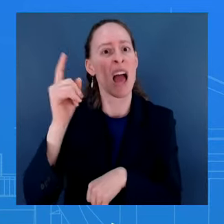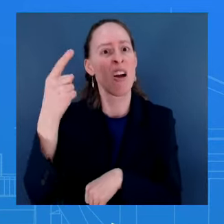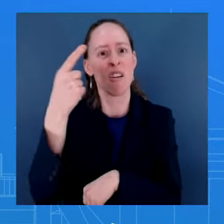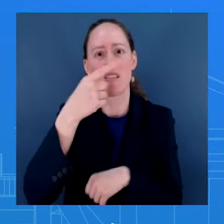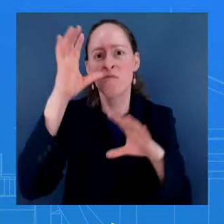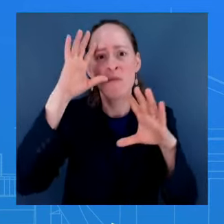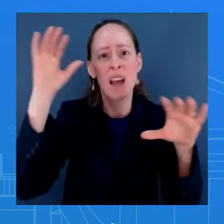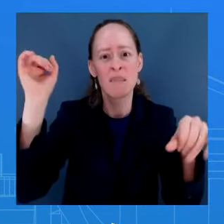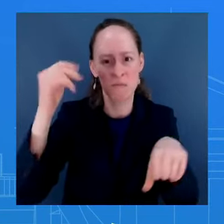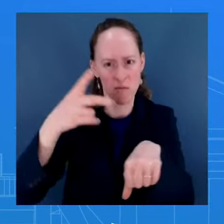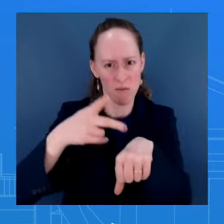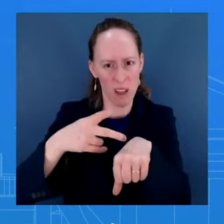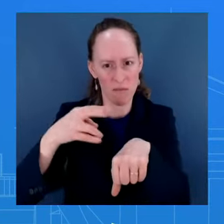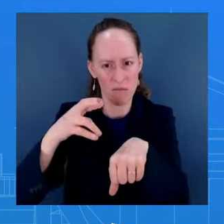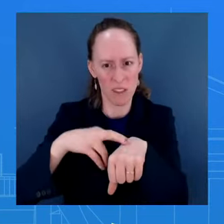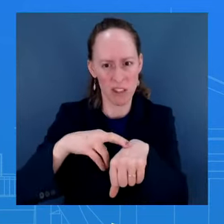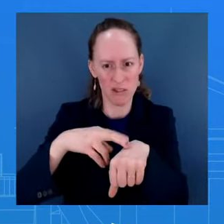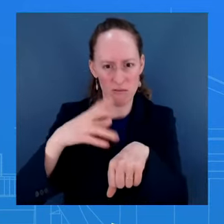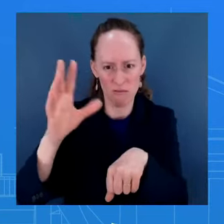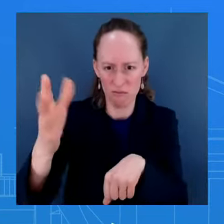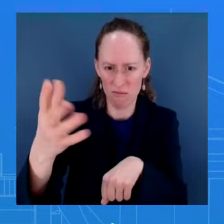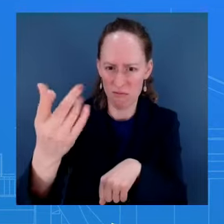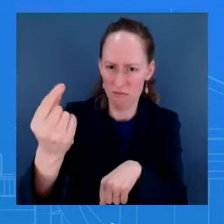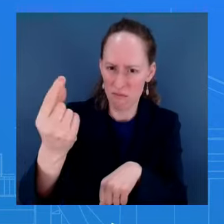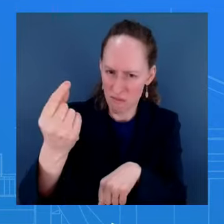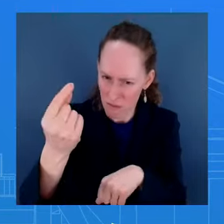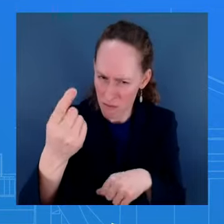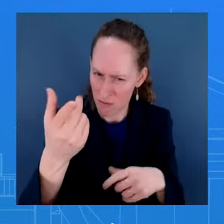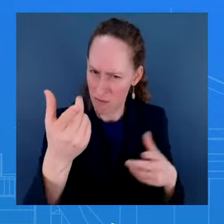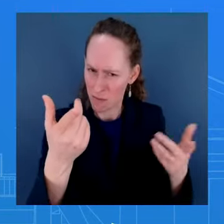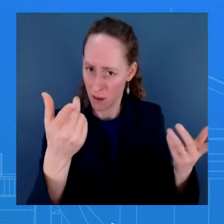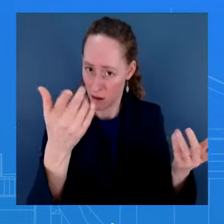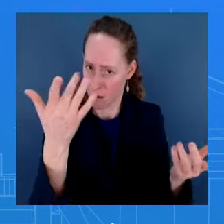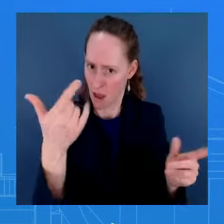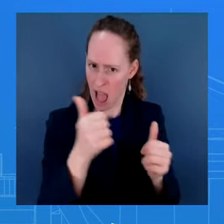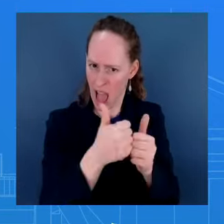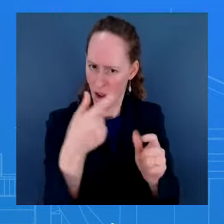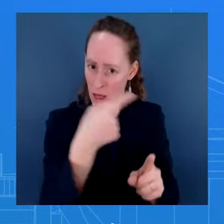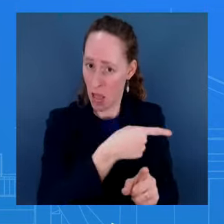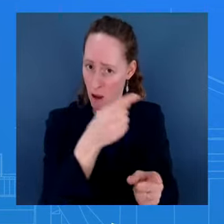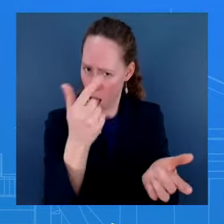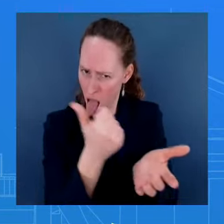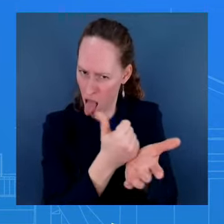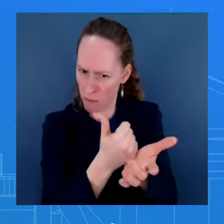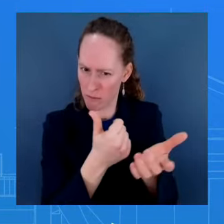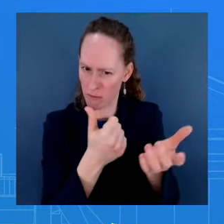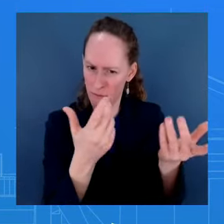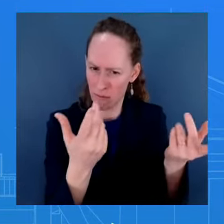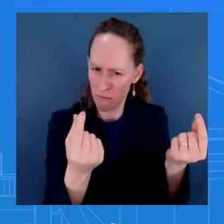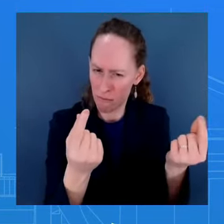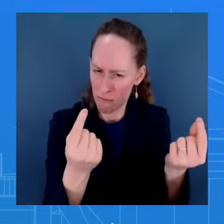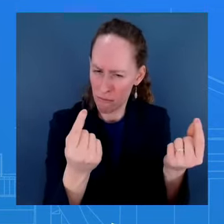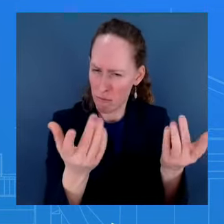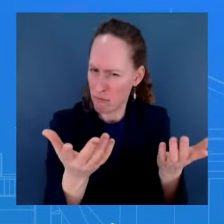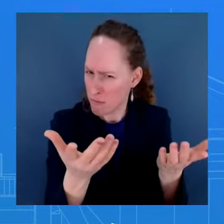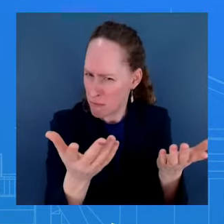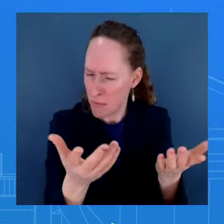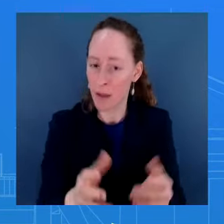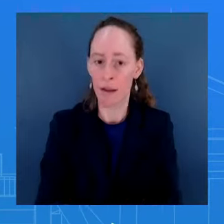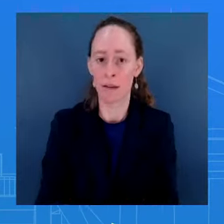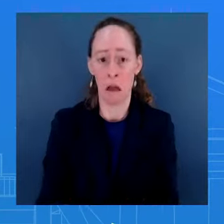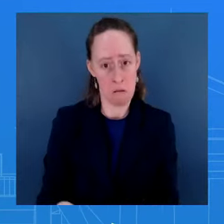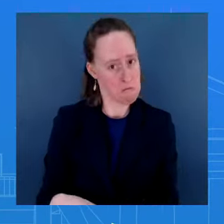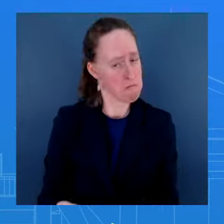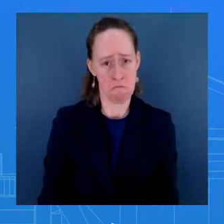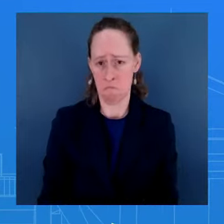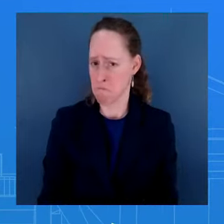States providing aid and comfort? So we are not providing any assistance to help the Prime Minister certainly return to Haiti. We're